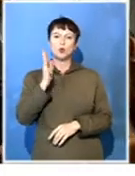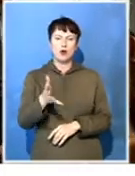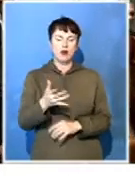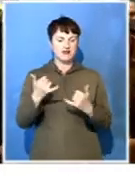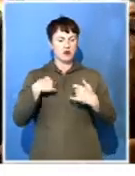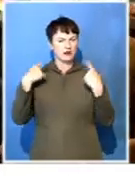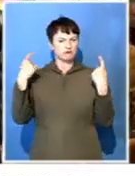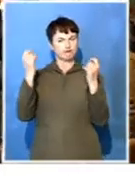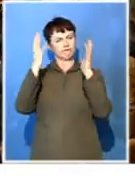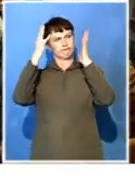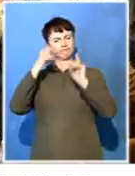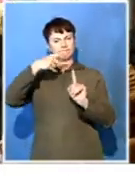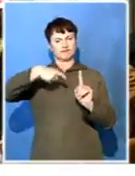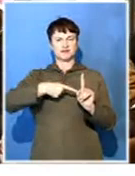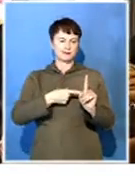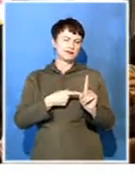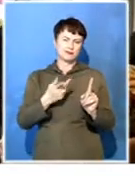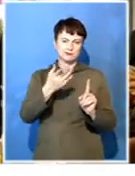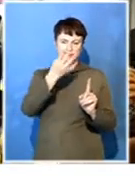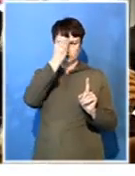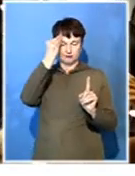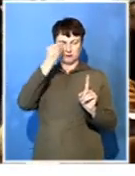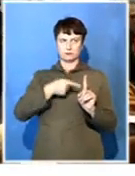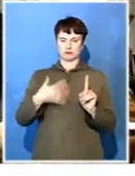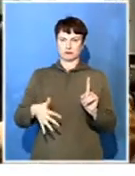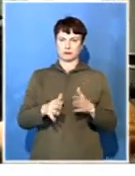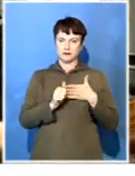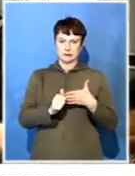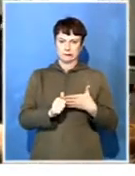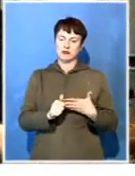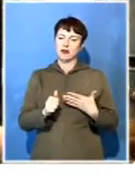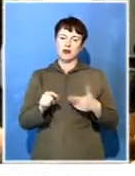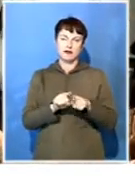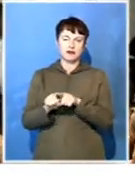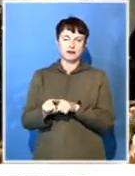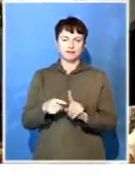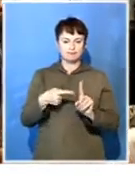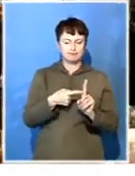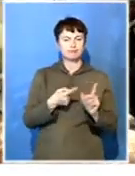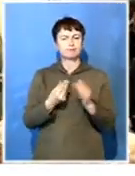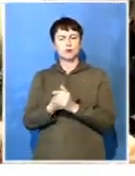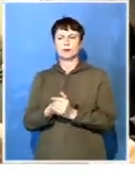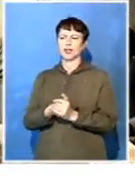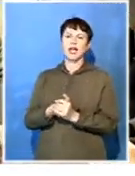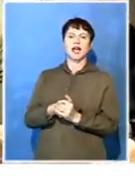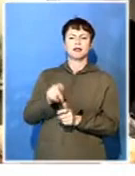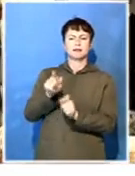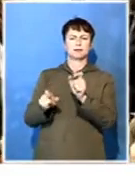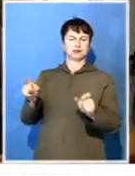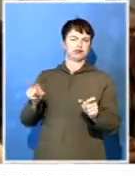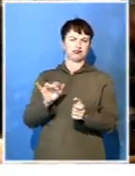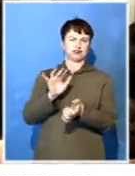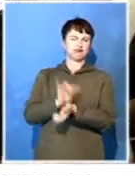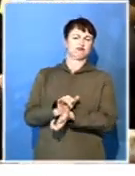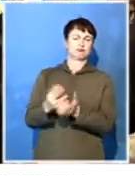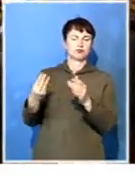calibre of leader here today, of course, you'd recall, is also somebody who, together with other freedom fighters, serving on Robben Island